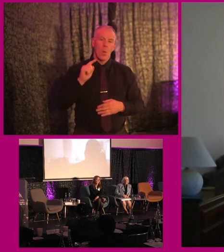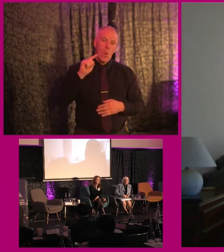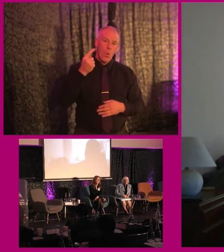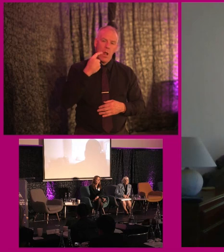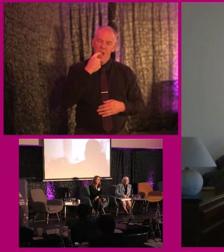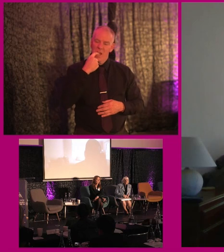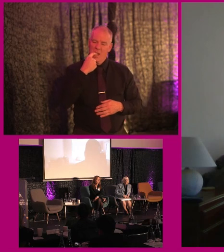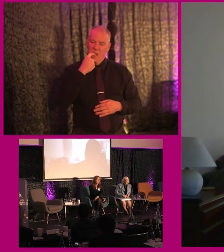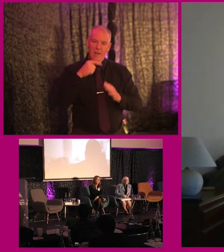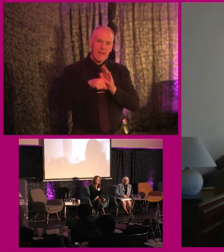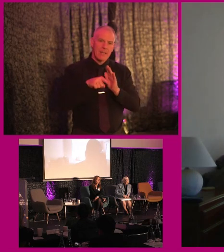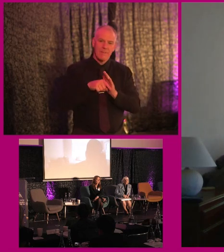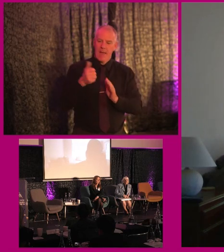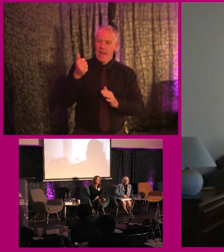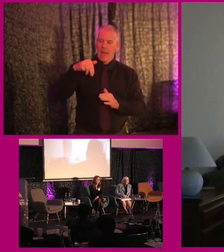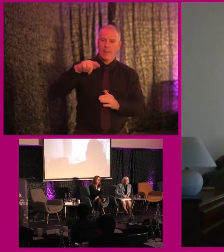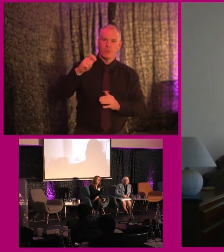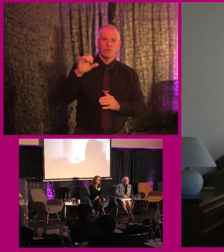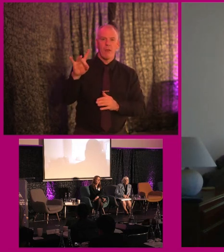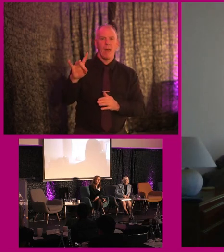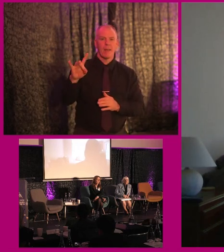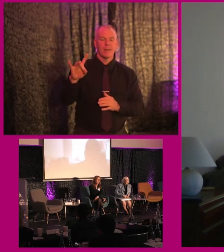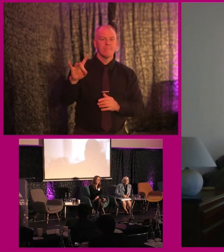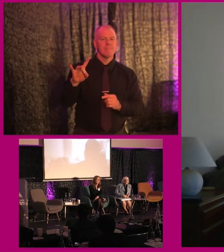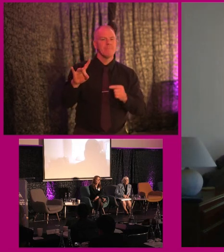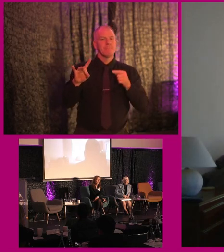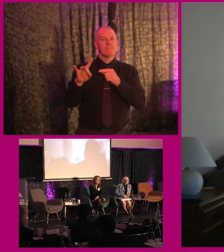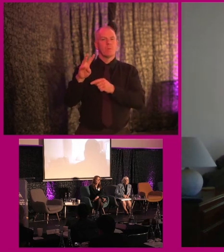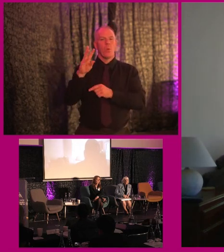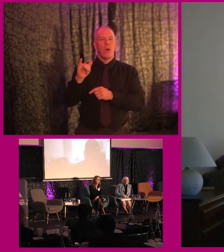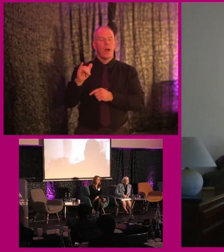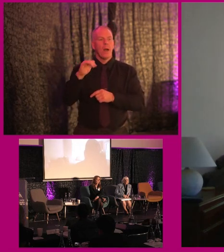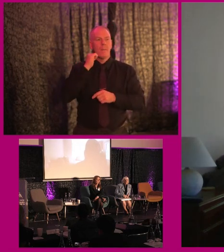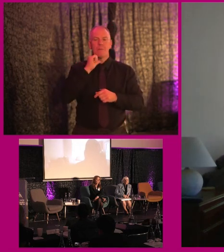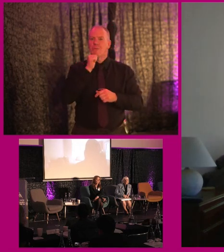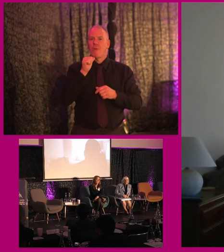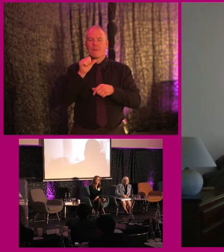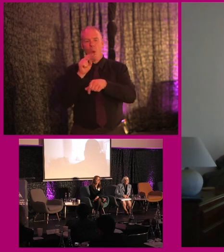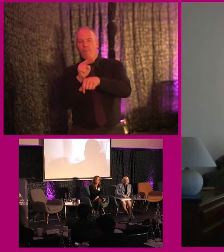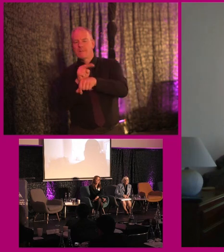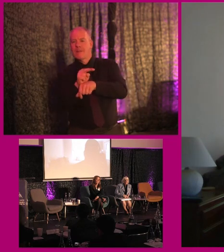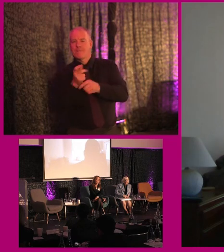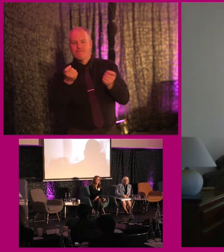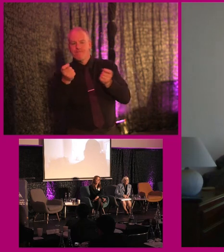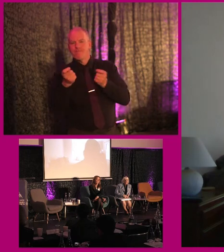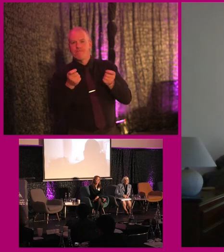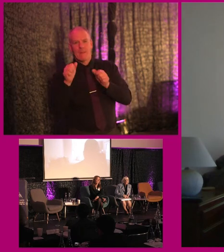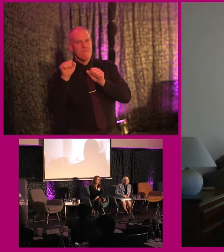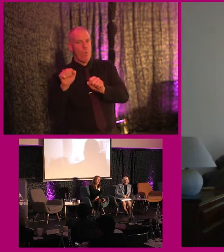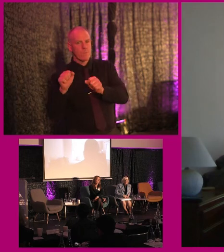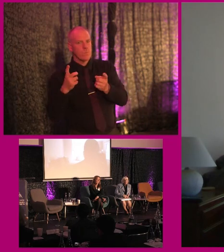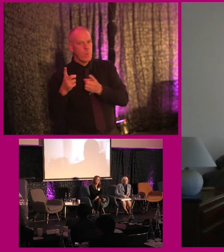was Amtrak and I think that was because of a lack of oversight and enforcement